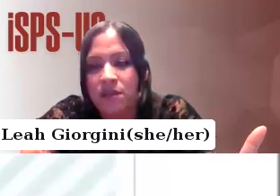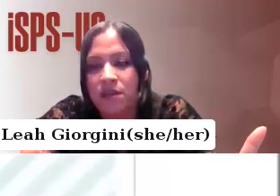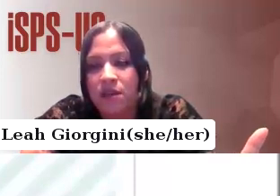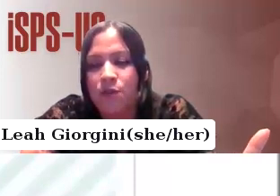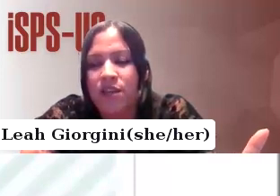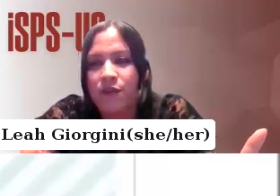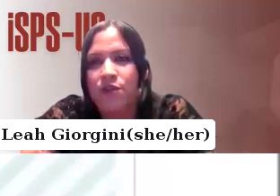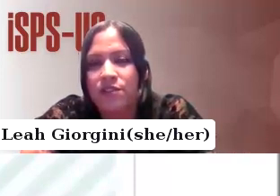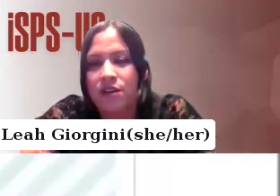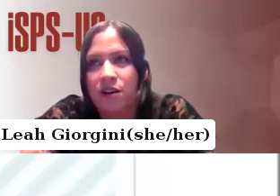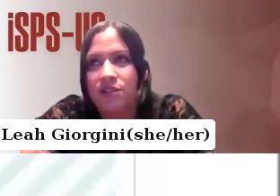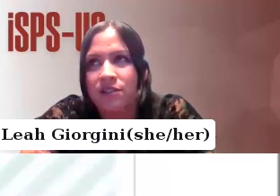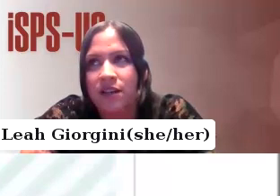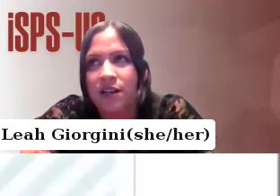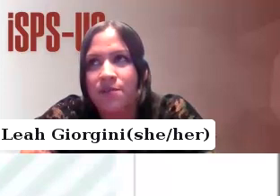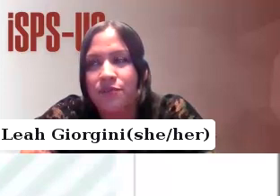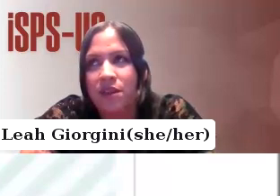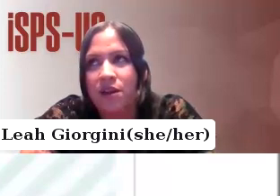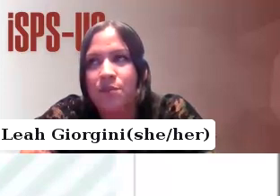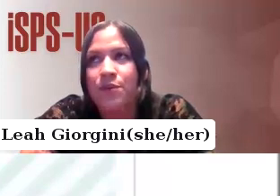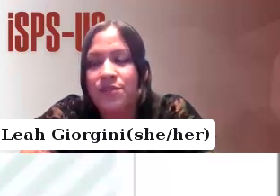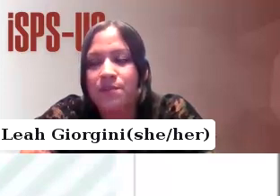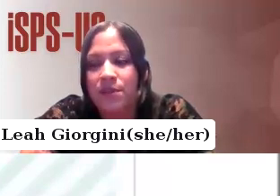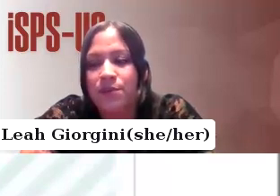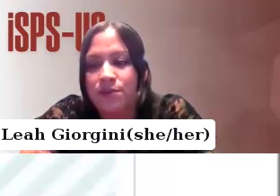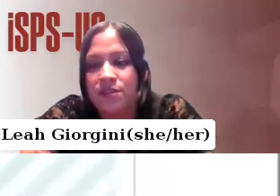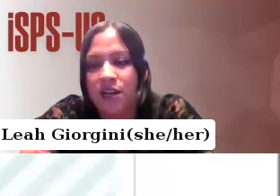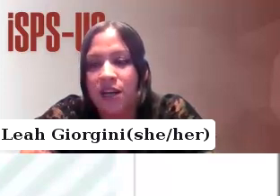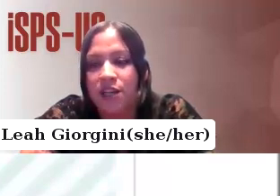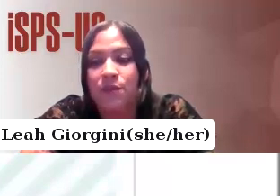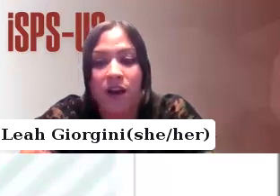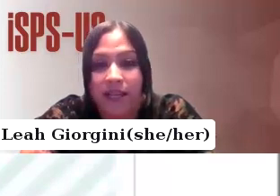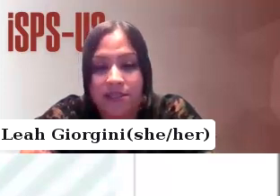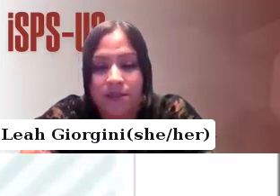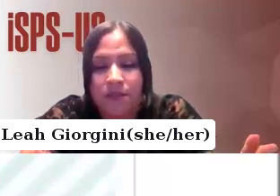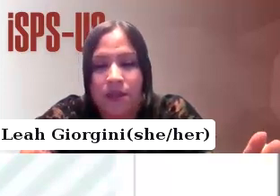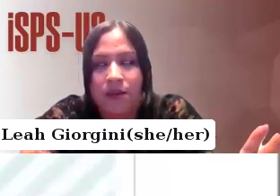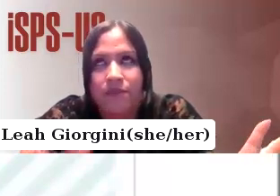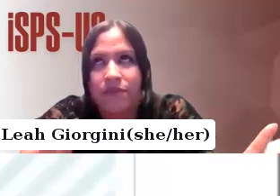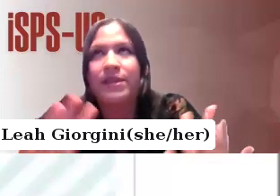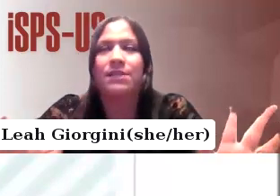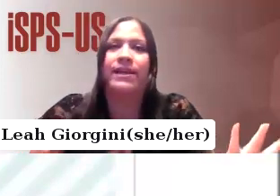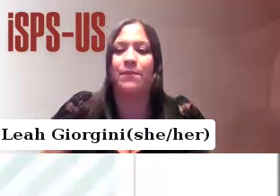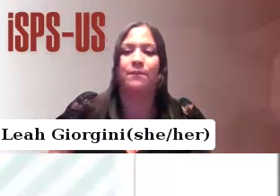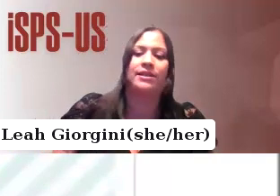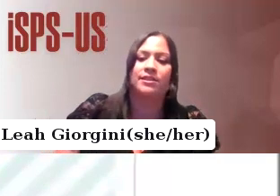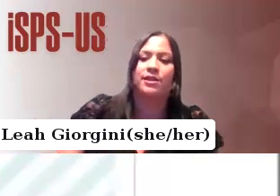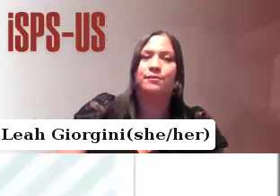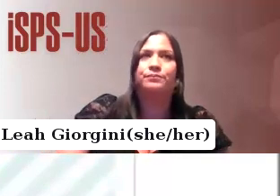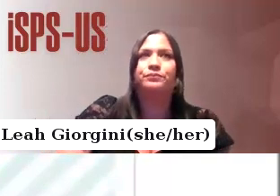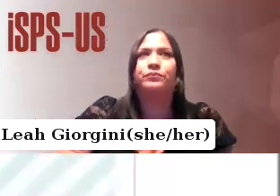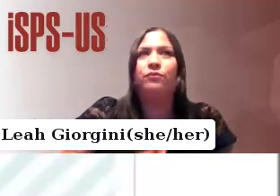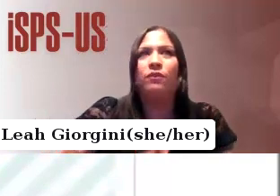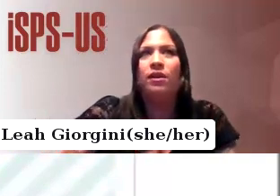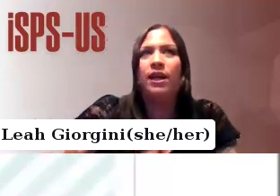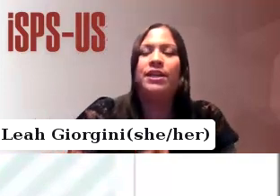we focus on um on boosting people's uh human rights let me explain that a bit